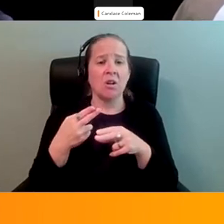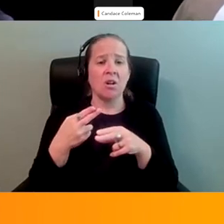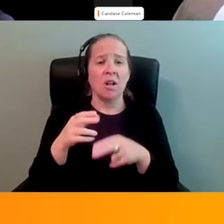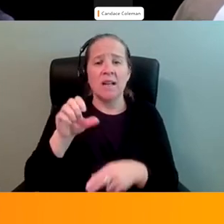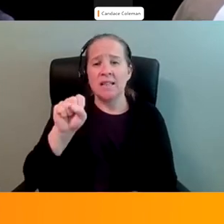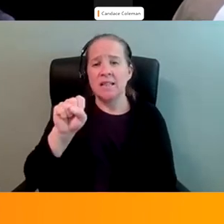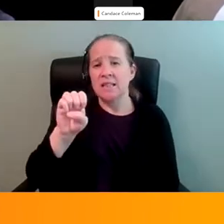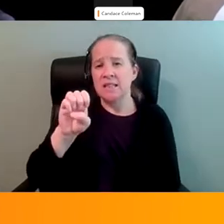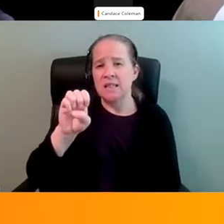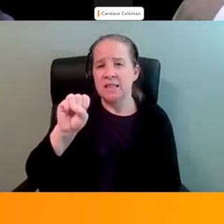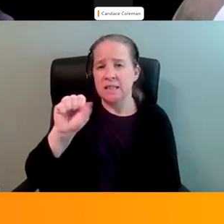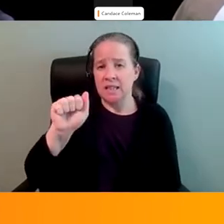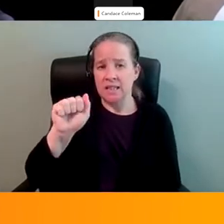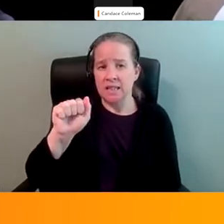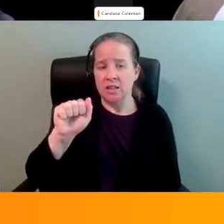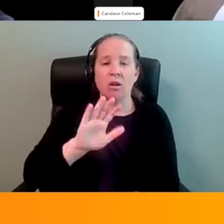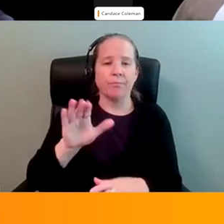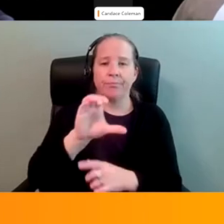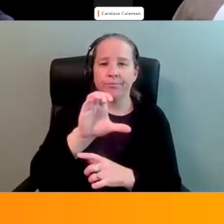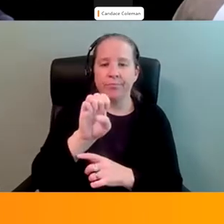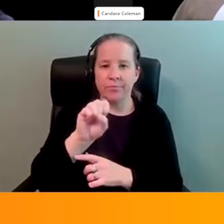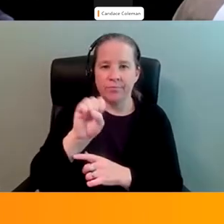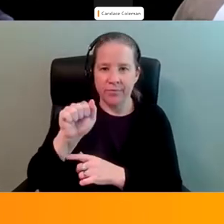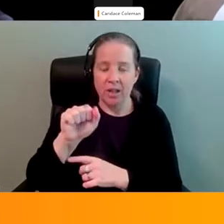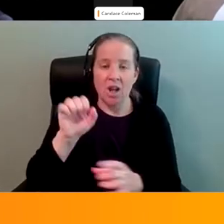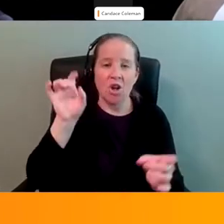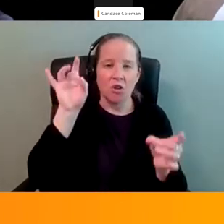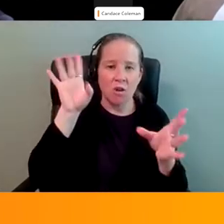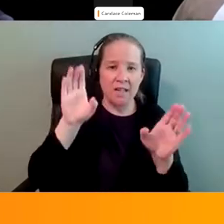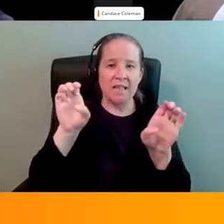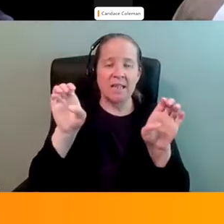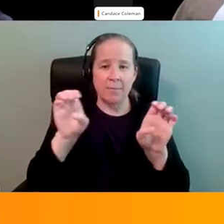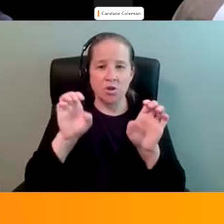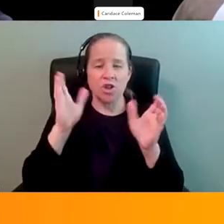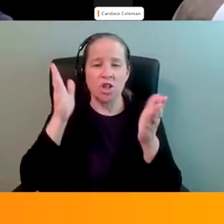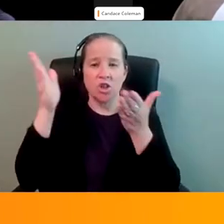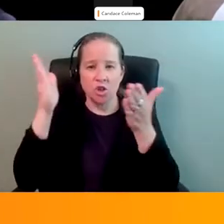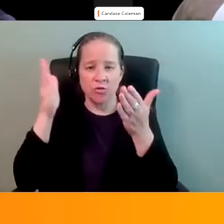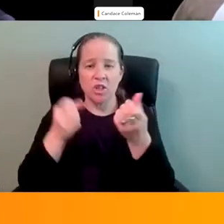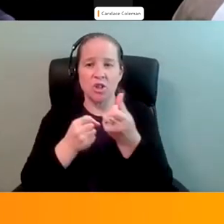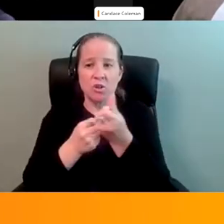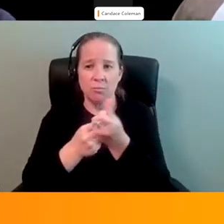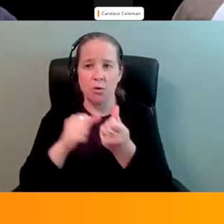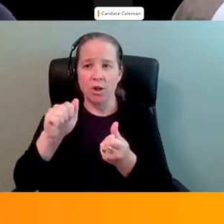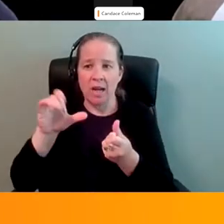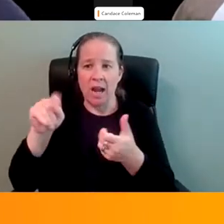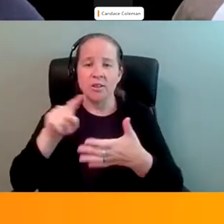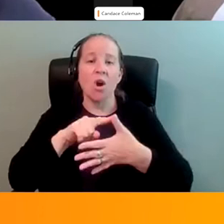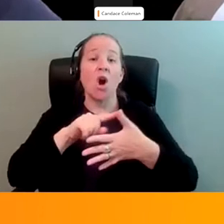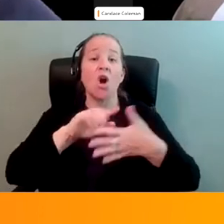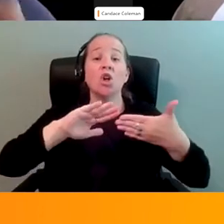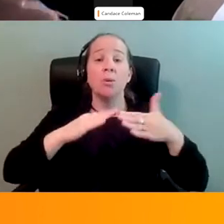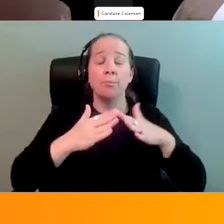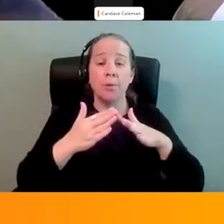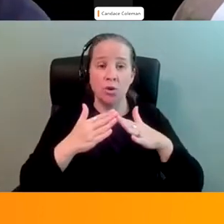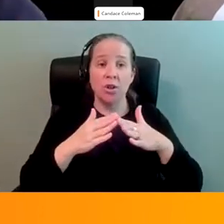CESA. I think it is Crisis Emergency Services and Supports Act. Community Emergency Services